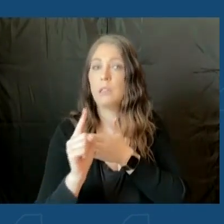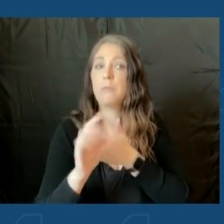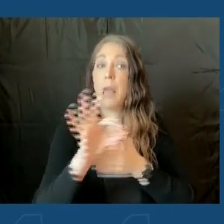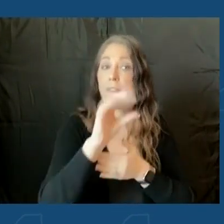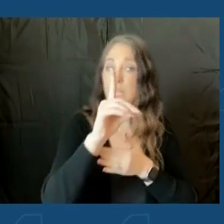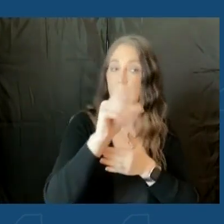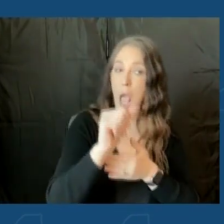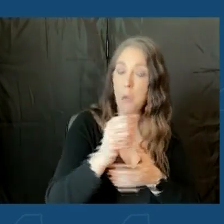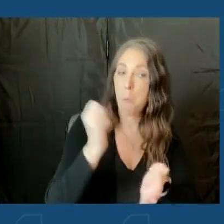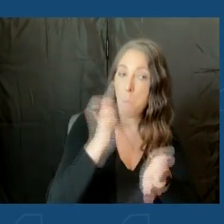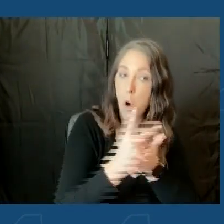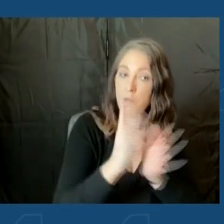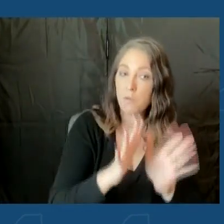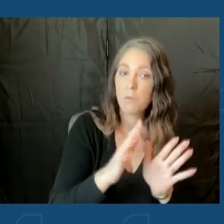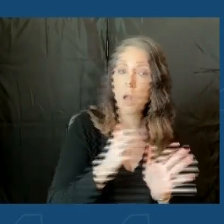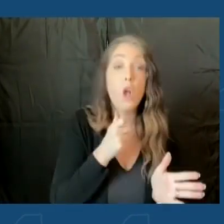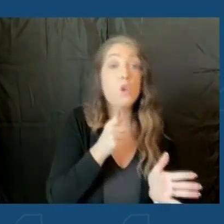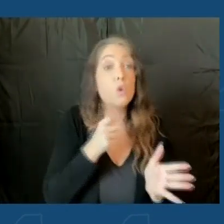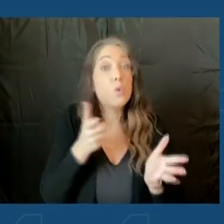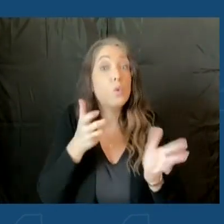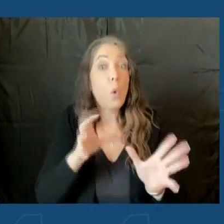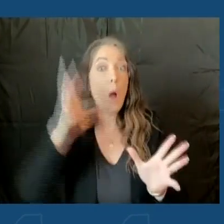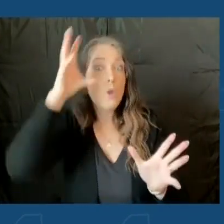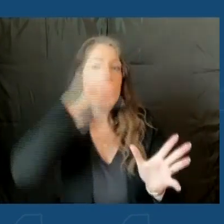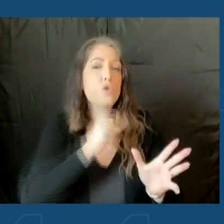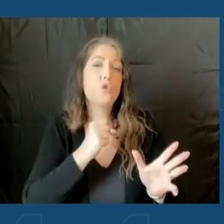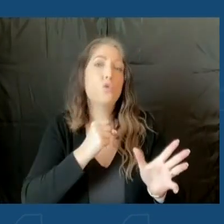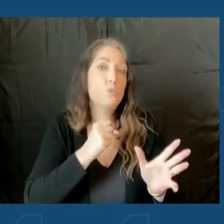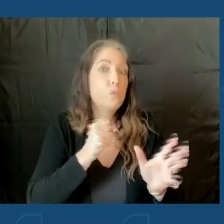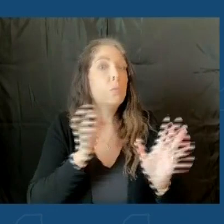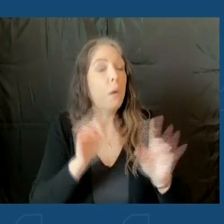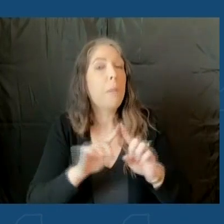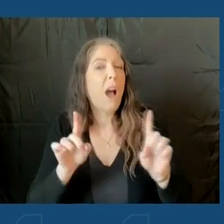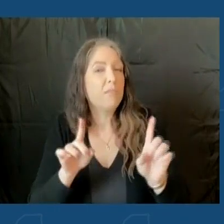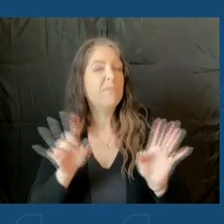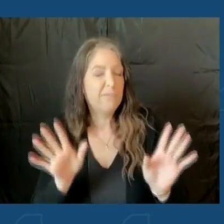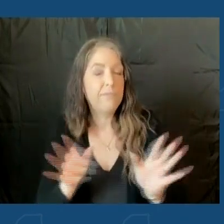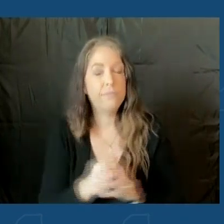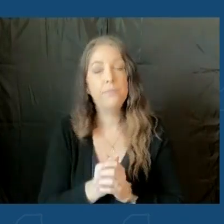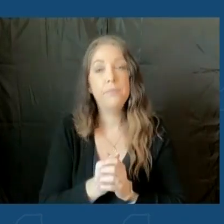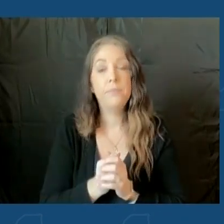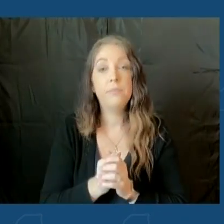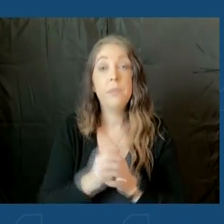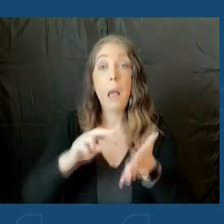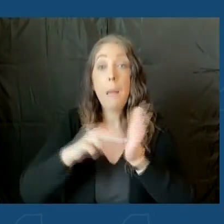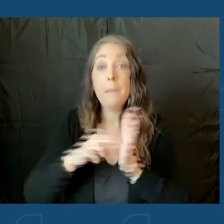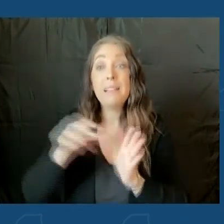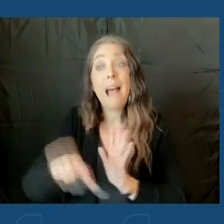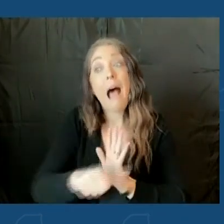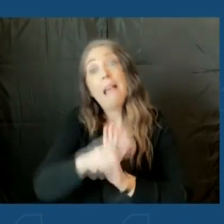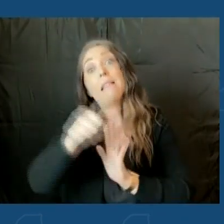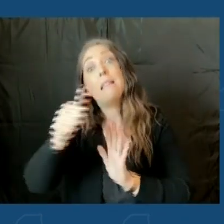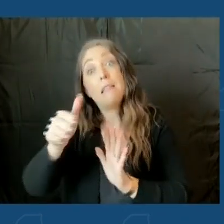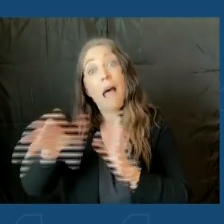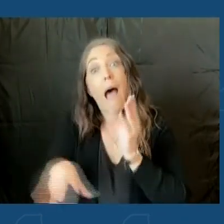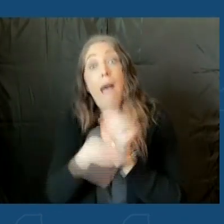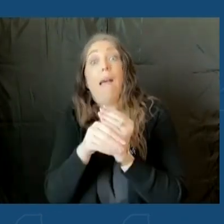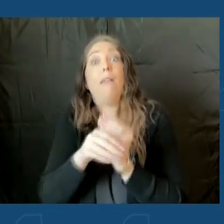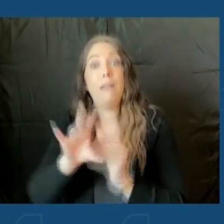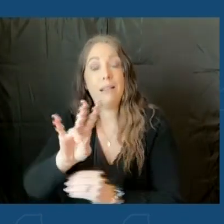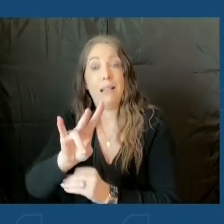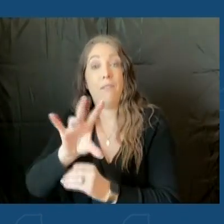assuming everything goes well. And I don't want to prejudge that, but assuming everything goes well, that means another 760,000 doses nationally become